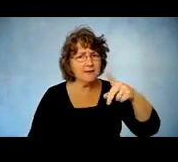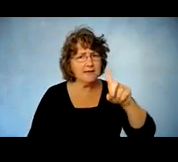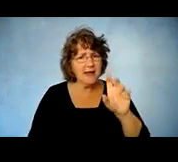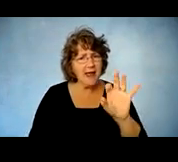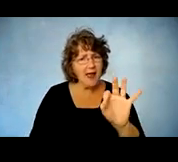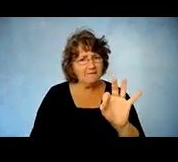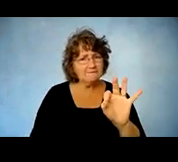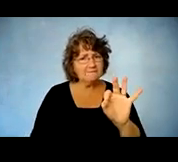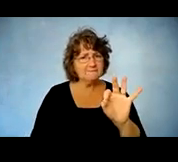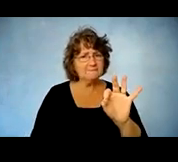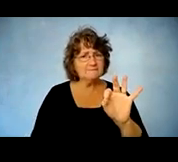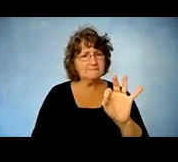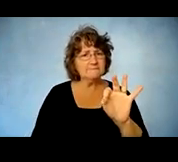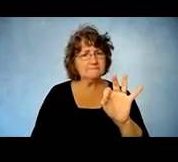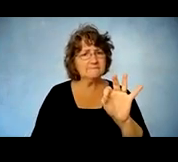to share